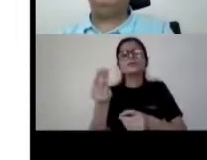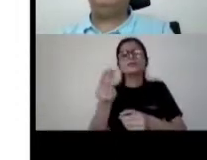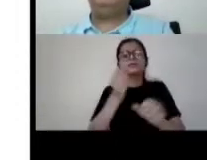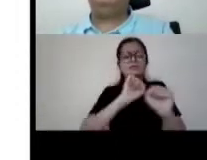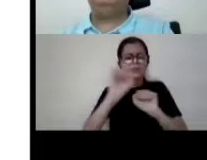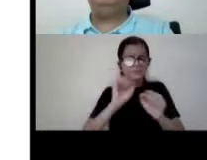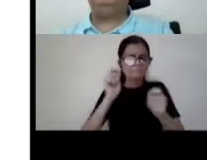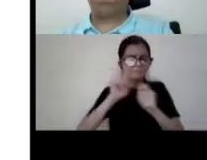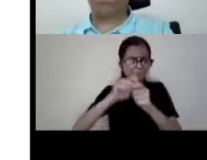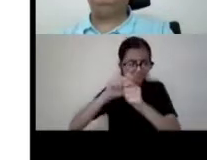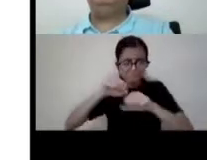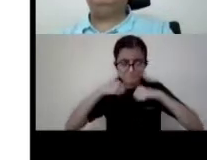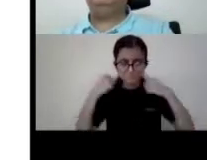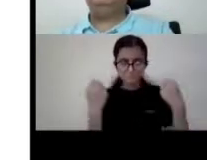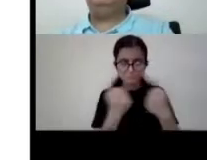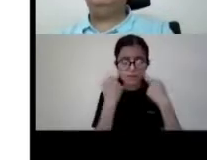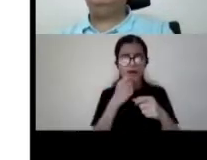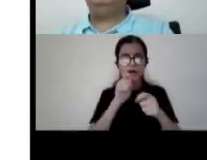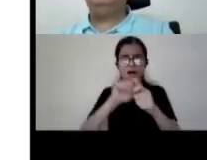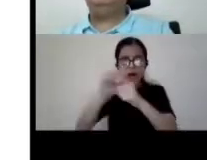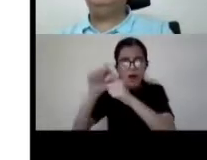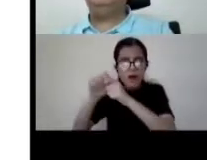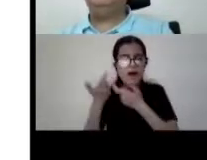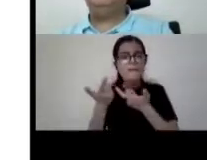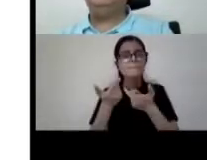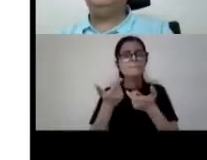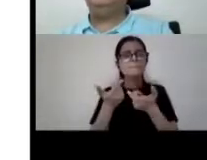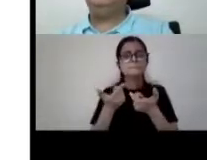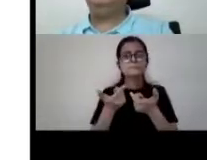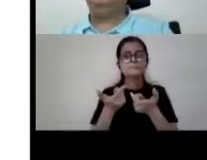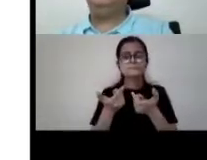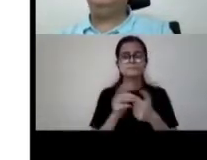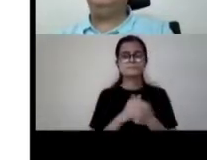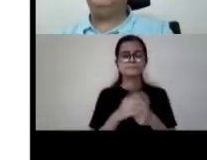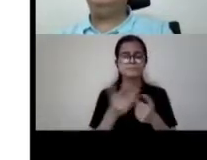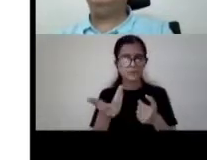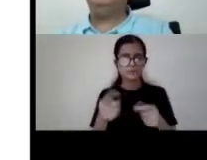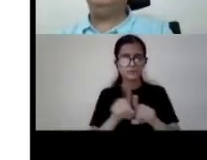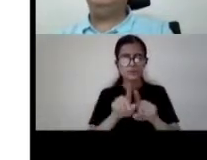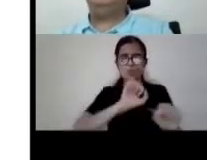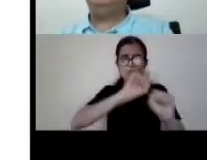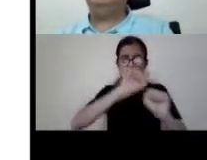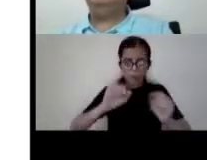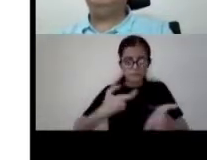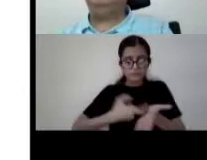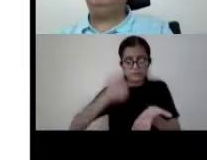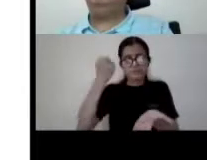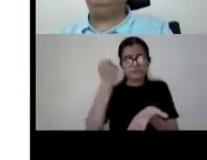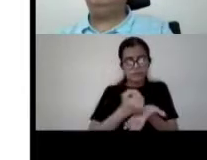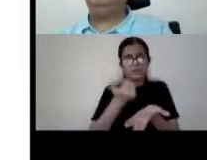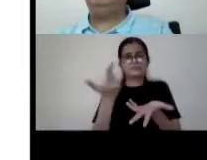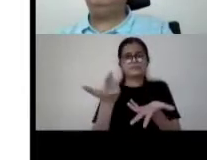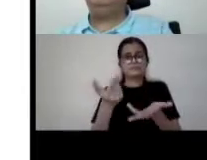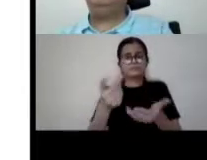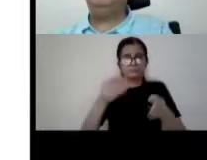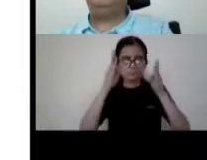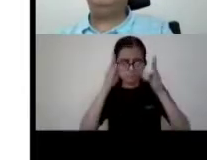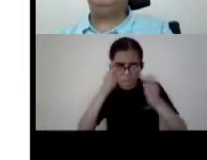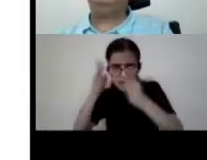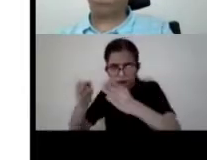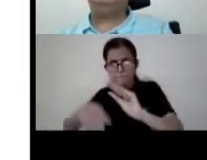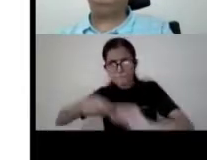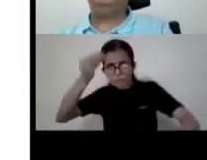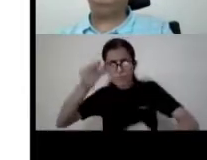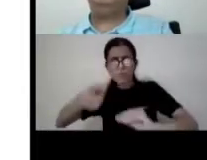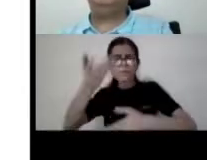positively in favor of uh you know uh ensuring the rights they were very very favorable in for